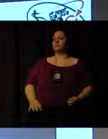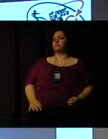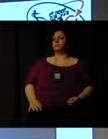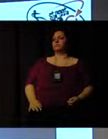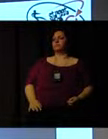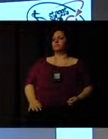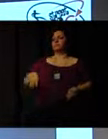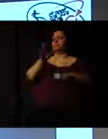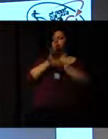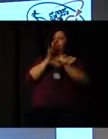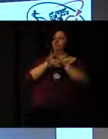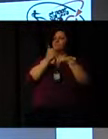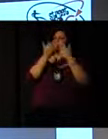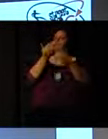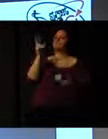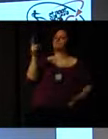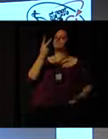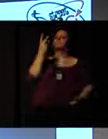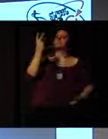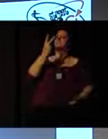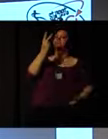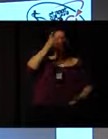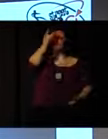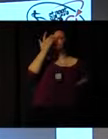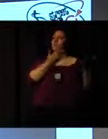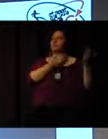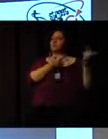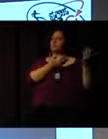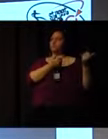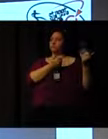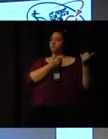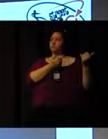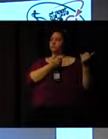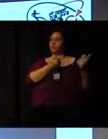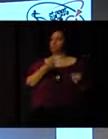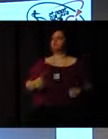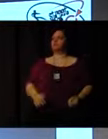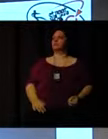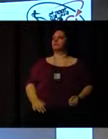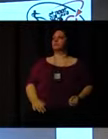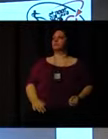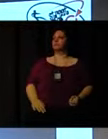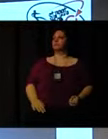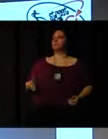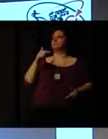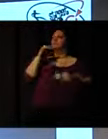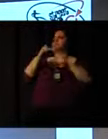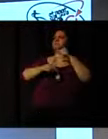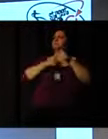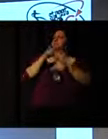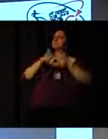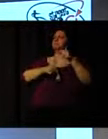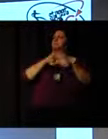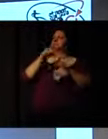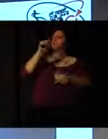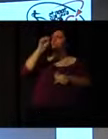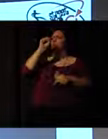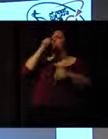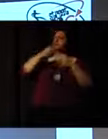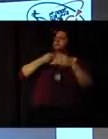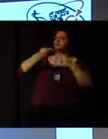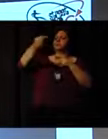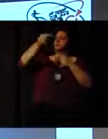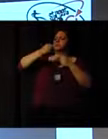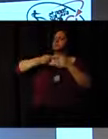the Street Games programs actually had a Games time role. So they worked for eight weeks. The picture there is of three of the volunteers